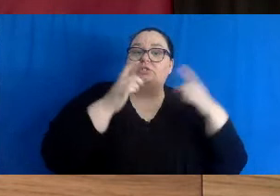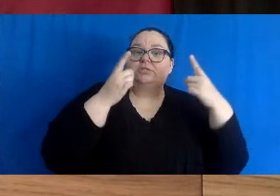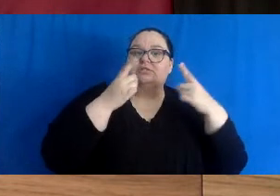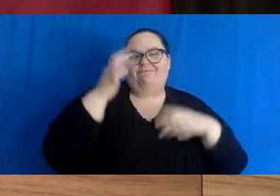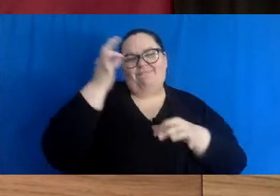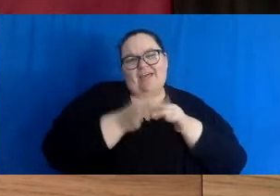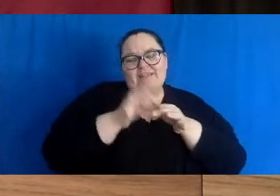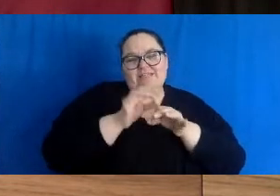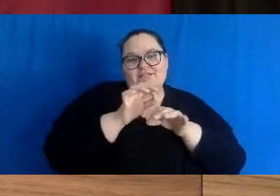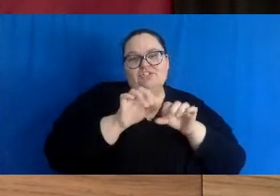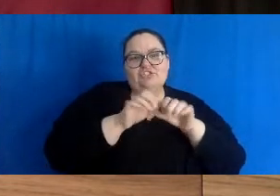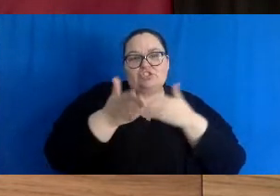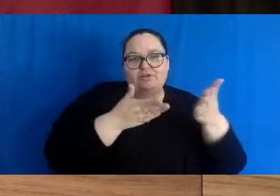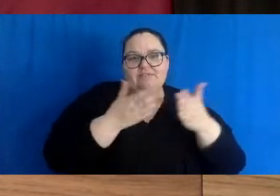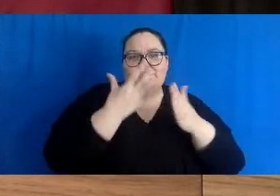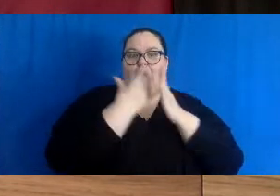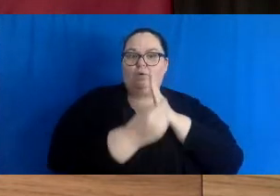services.